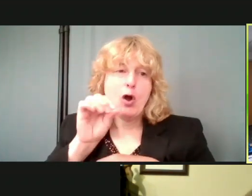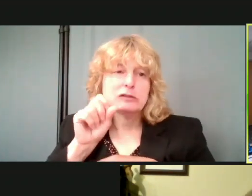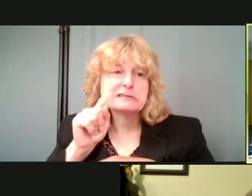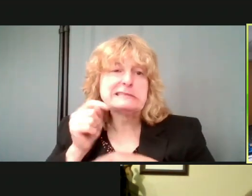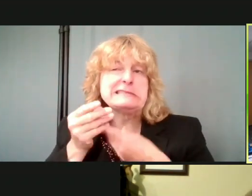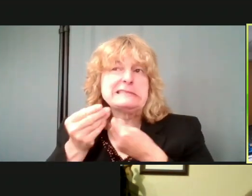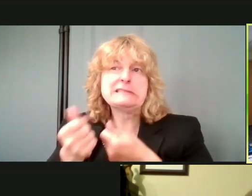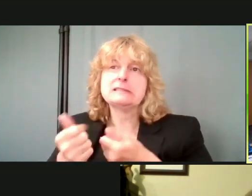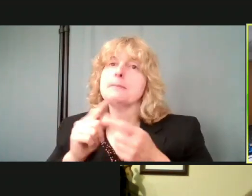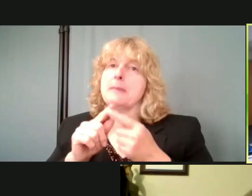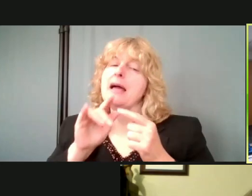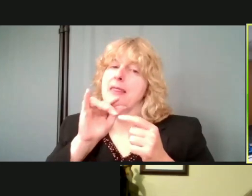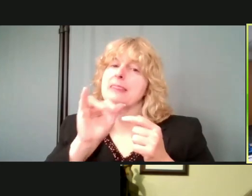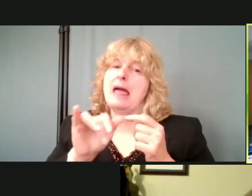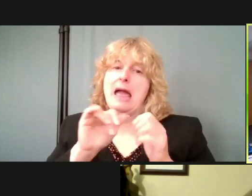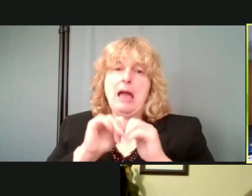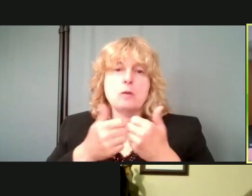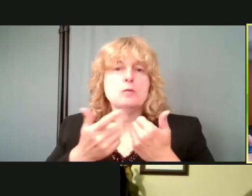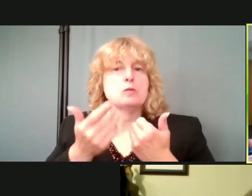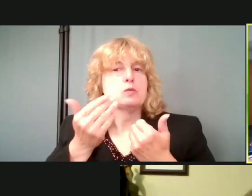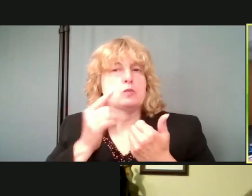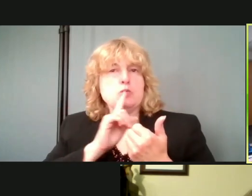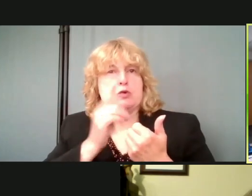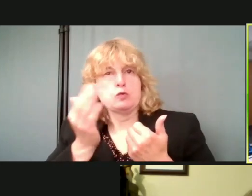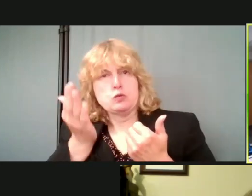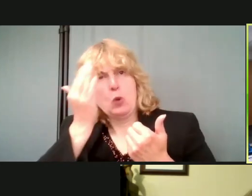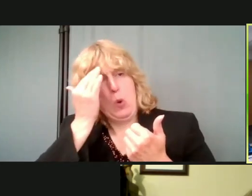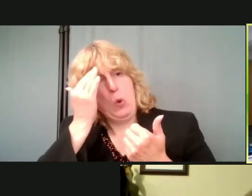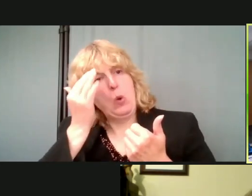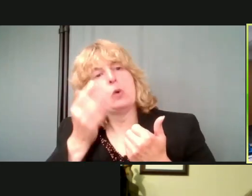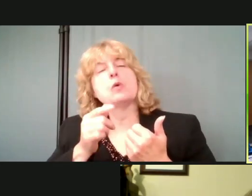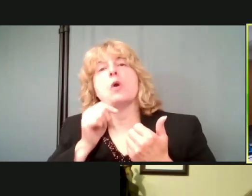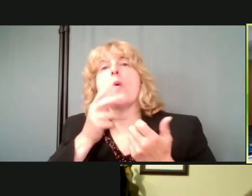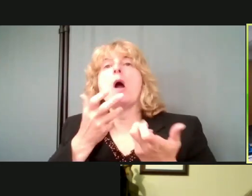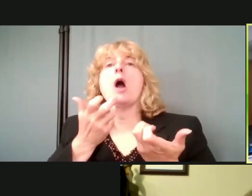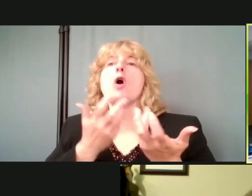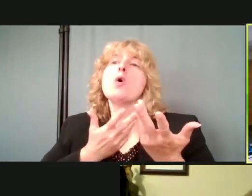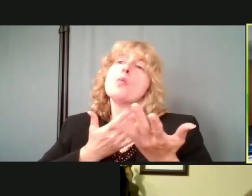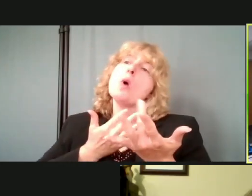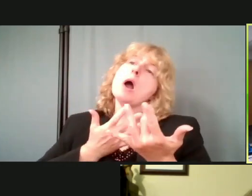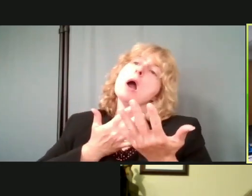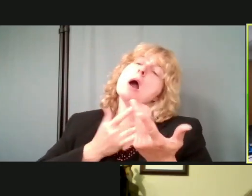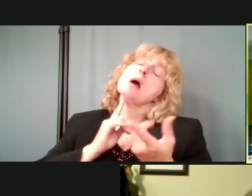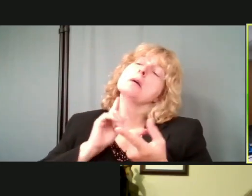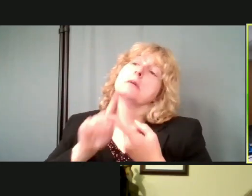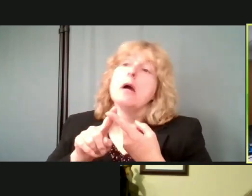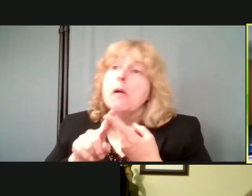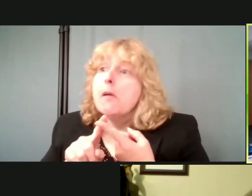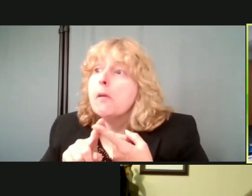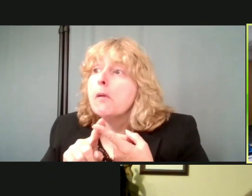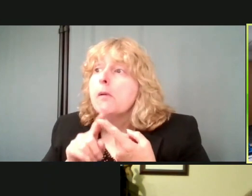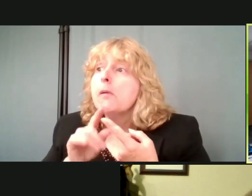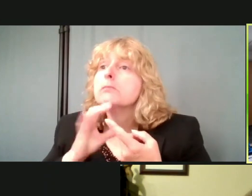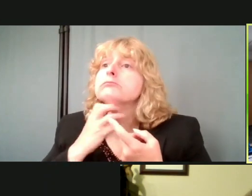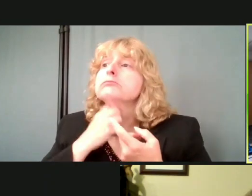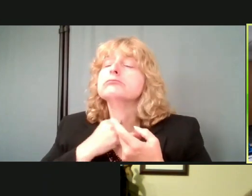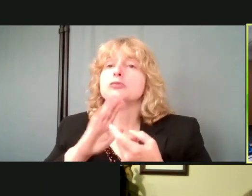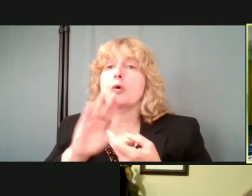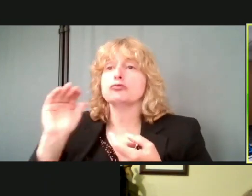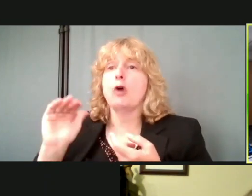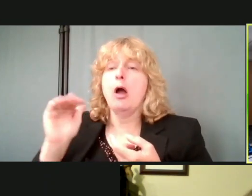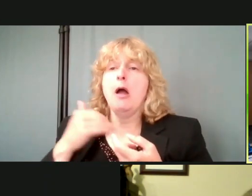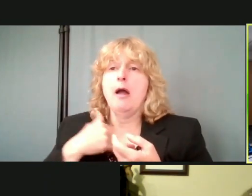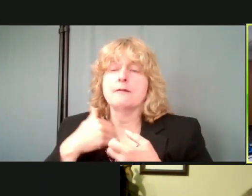way to really, really know, um, because you really don't want to wait to see if your child is one of those that has a depressed immune system or